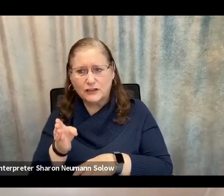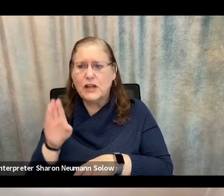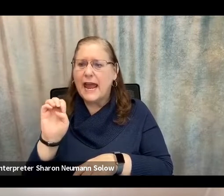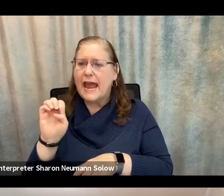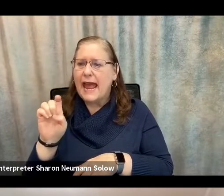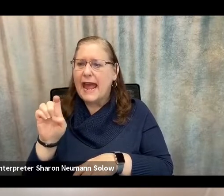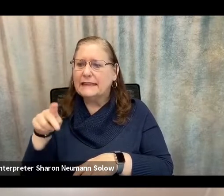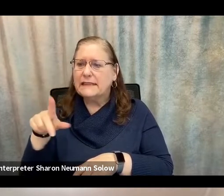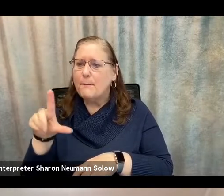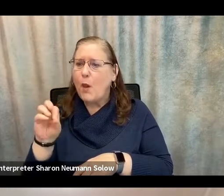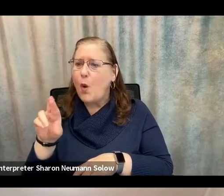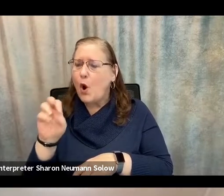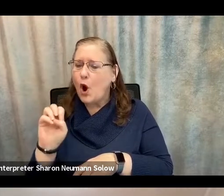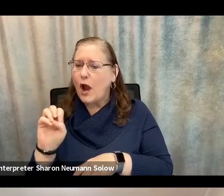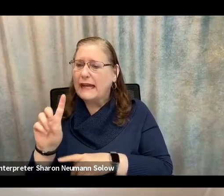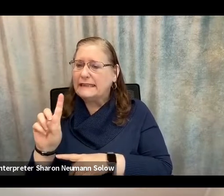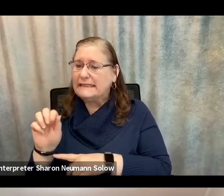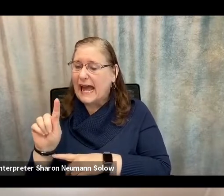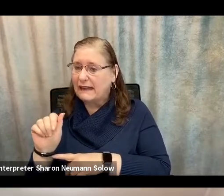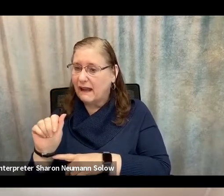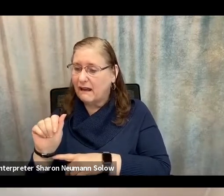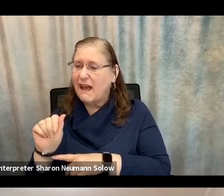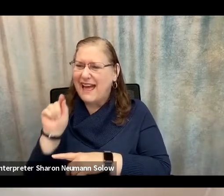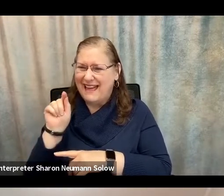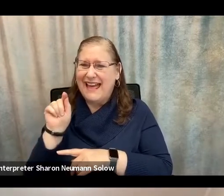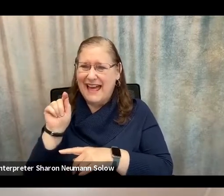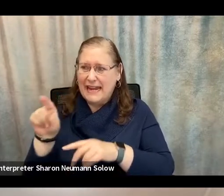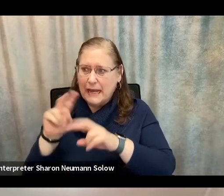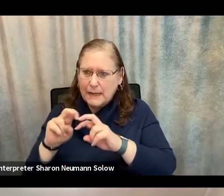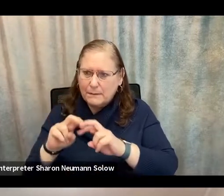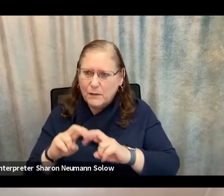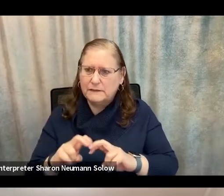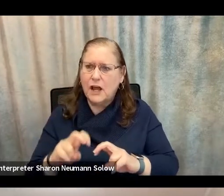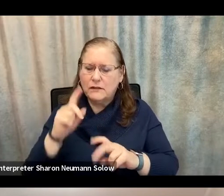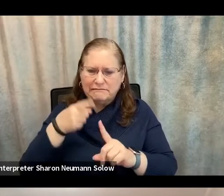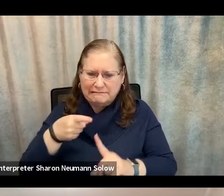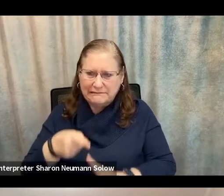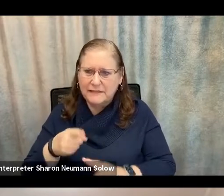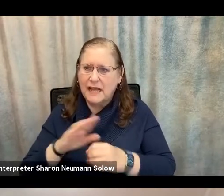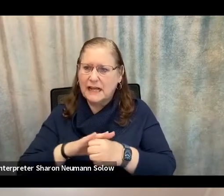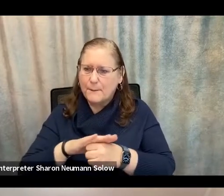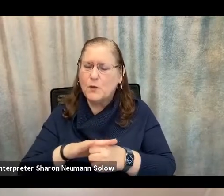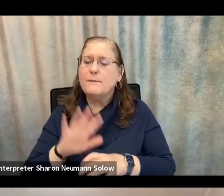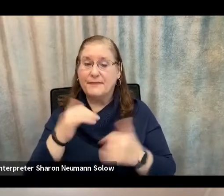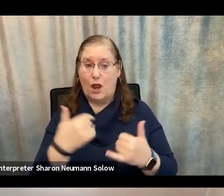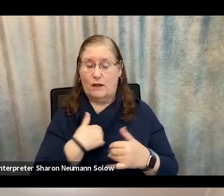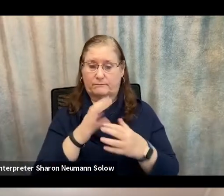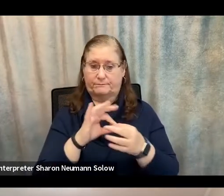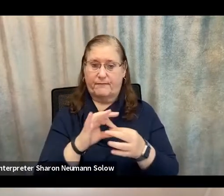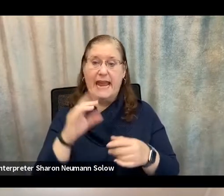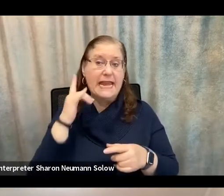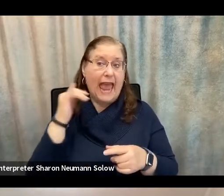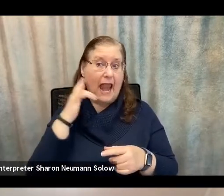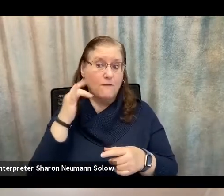And breaking down it into something that involves our actual communities. If we look at California, there are about